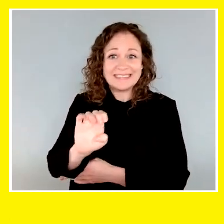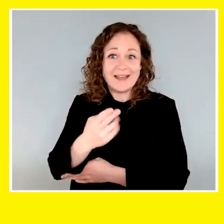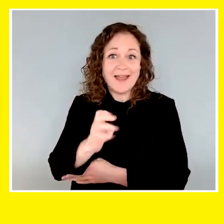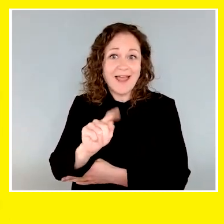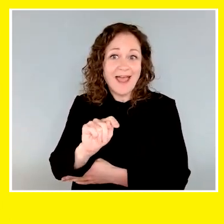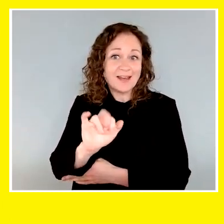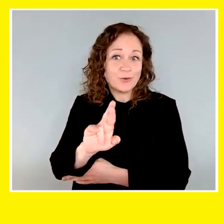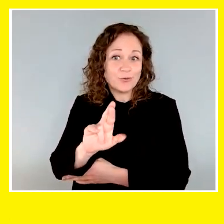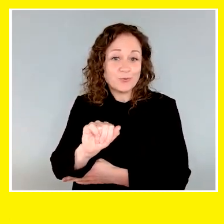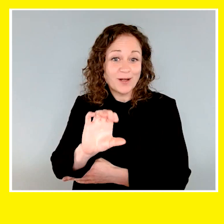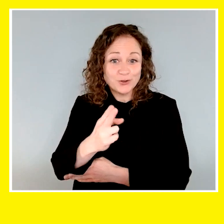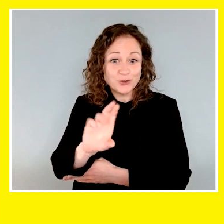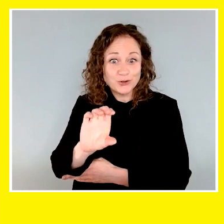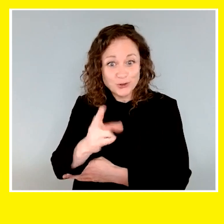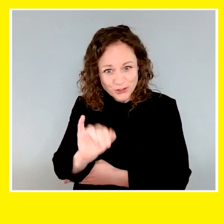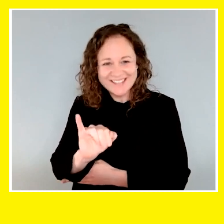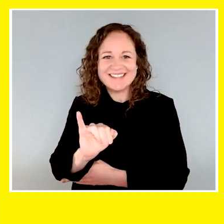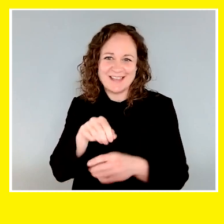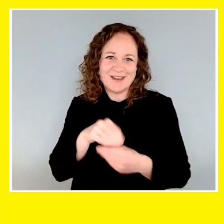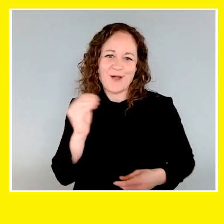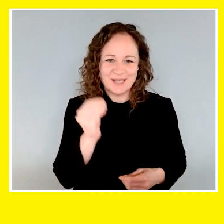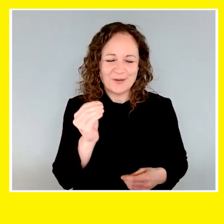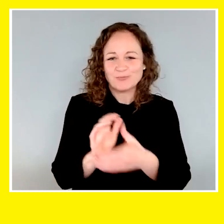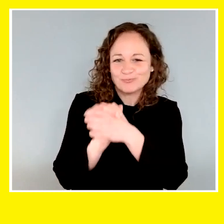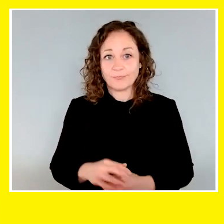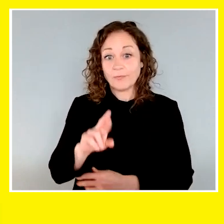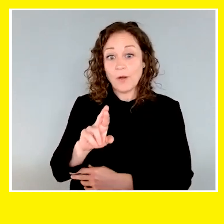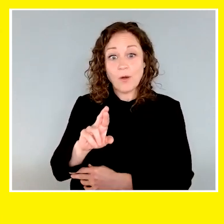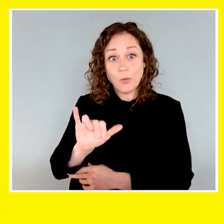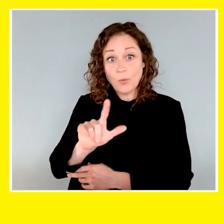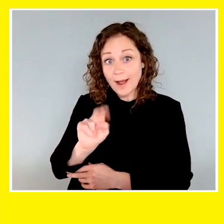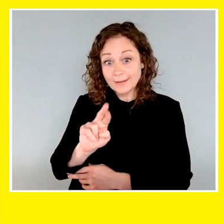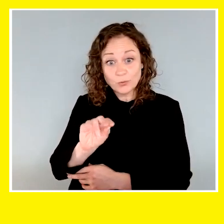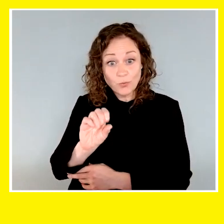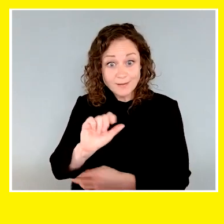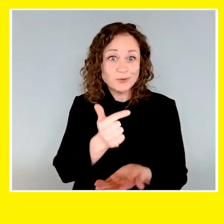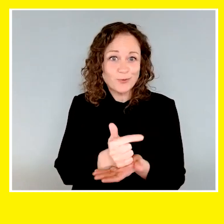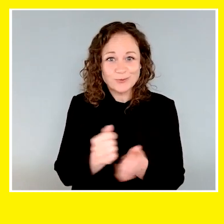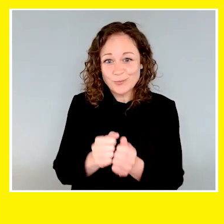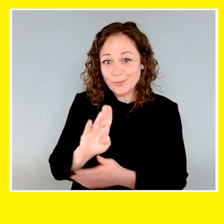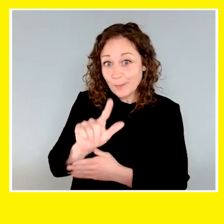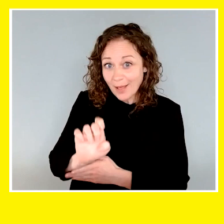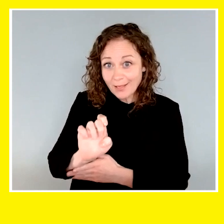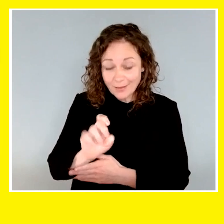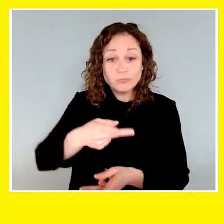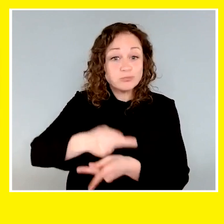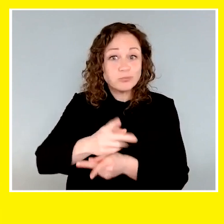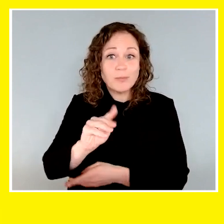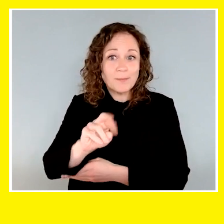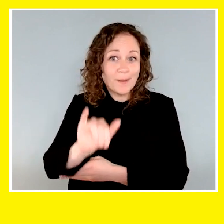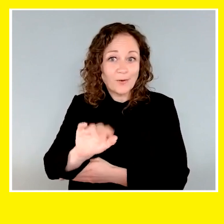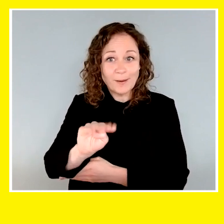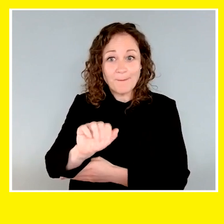Dee Hediarachi in Ontario. Congratulations, Aaron and Poppy. Rylan Ross is graduating with Belle, who was raised by Mary